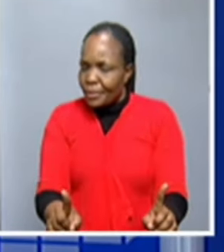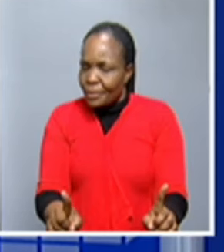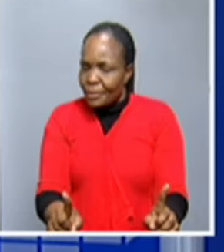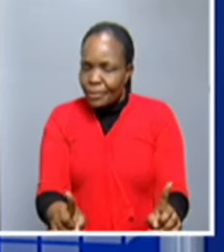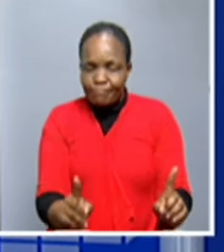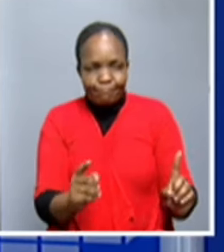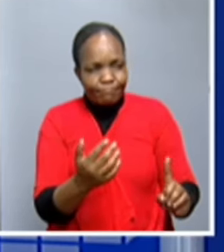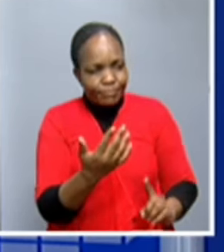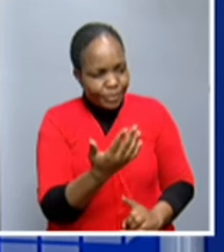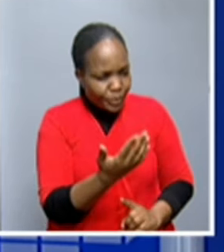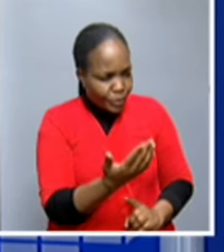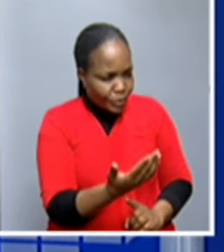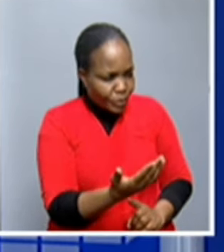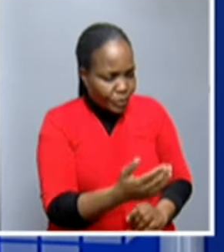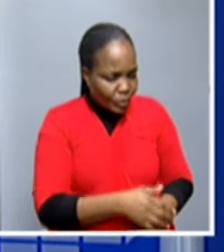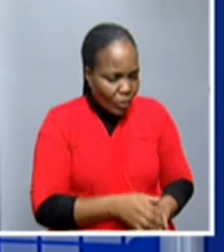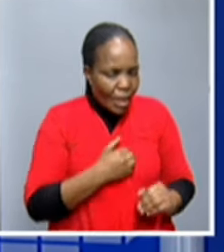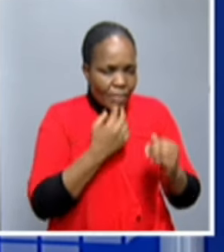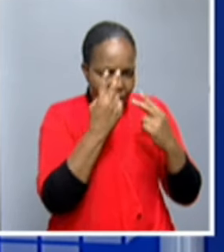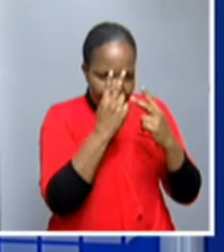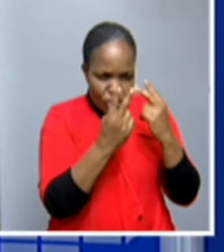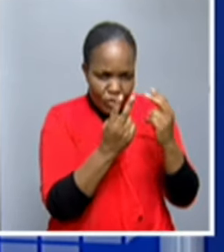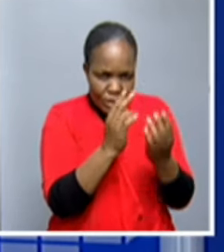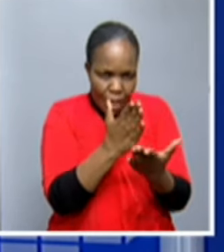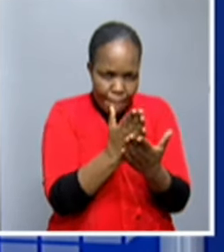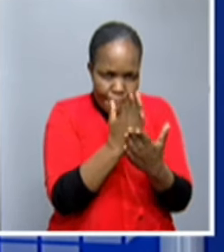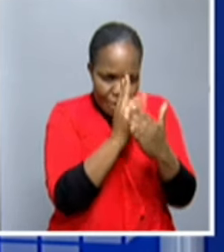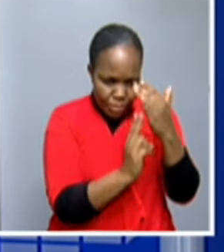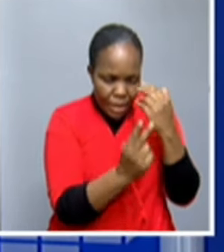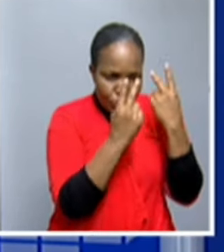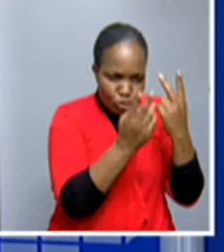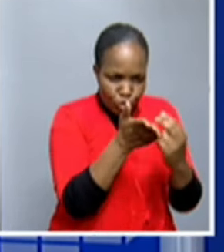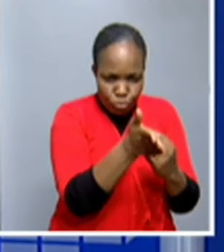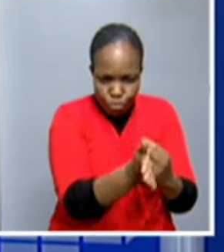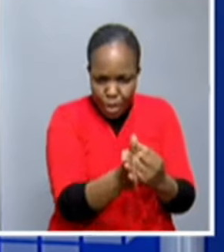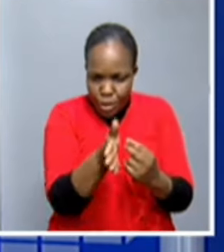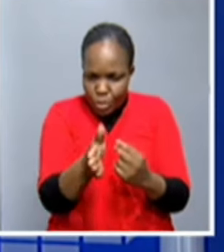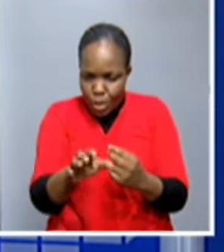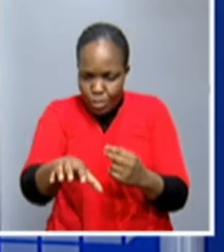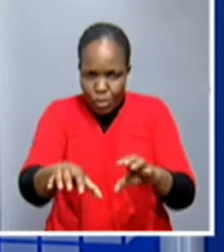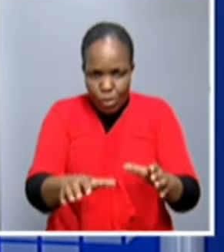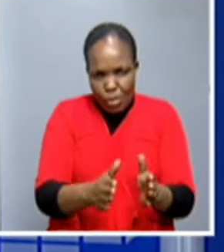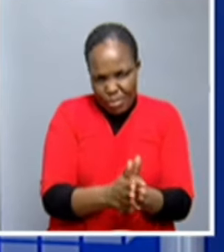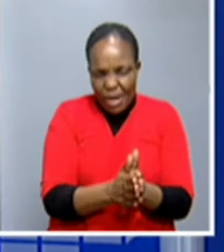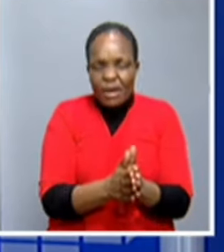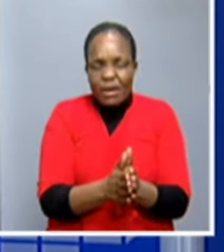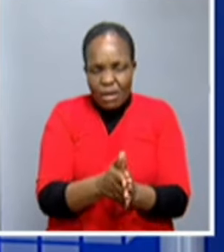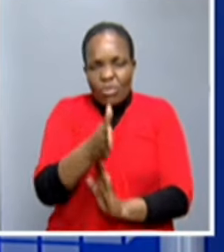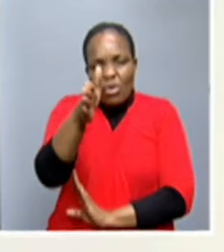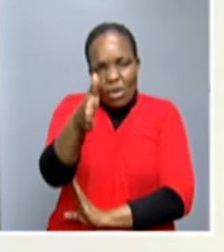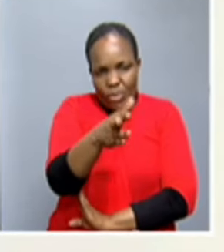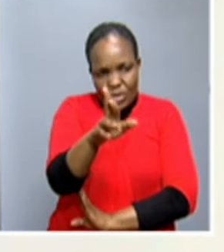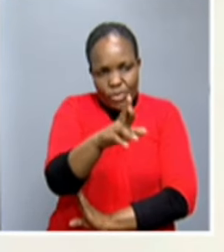Yes, Janette. This is some of the registration points in Ohangwena, but mainly those in